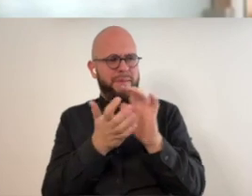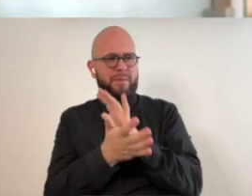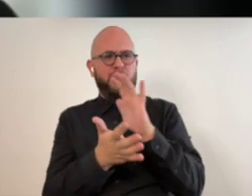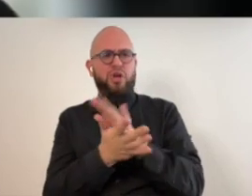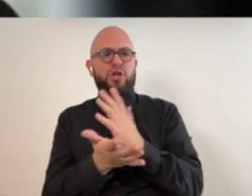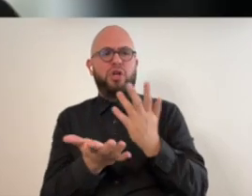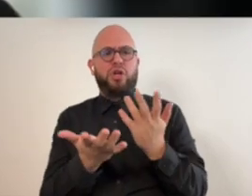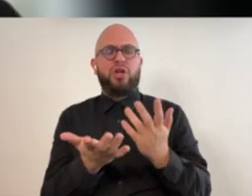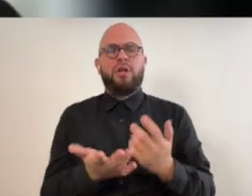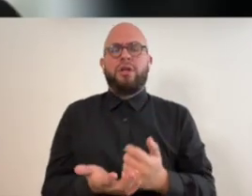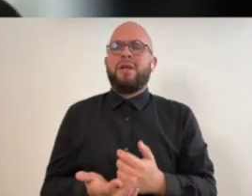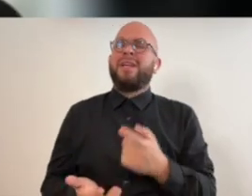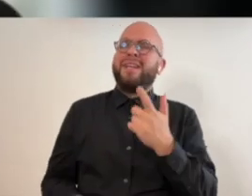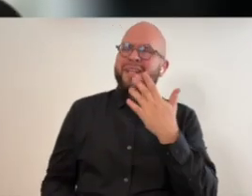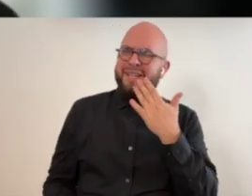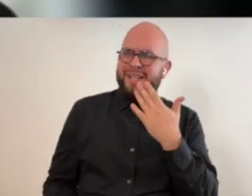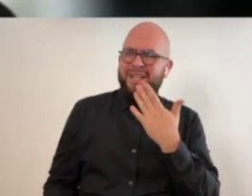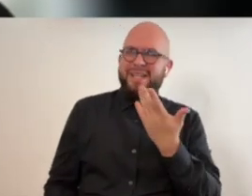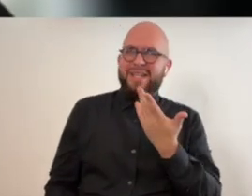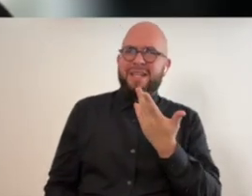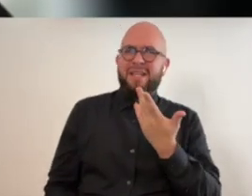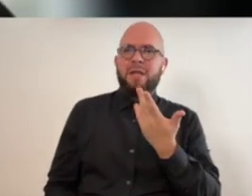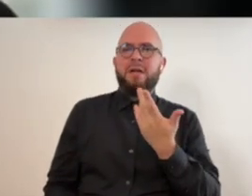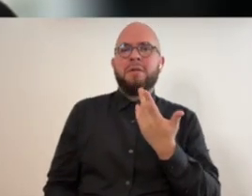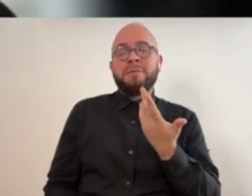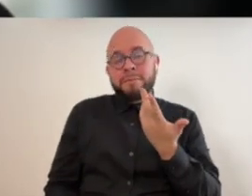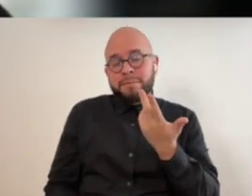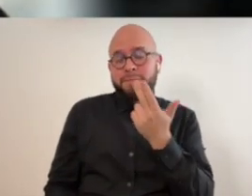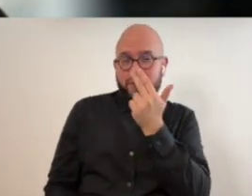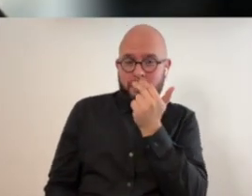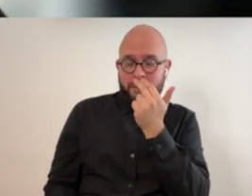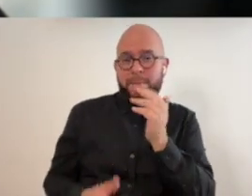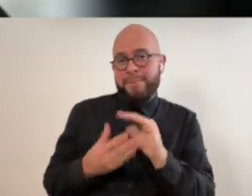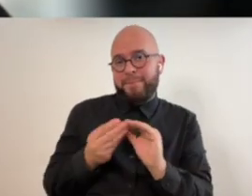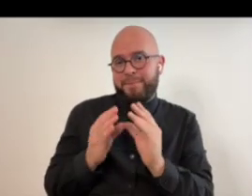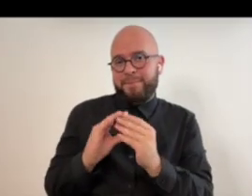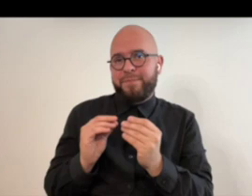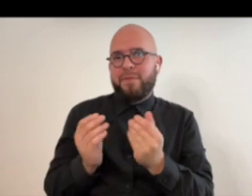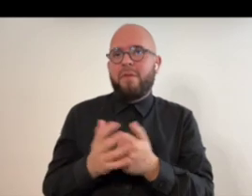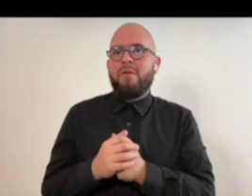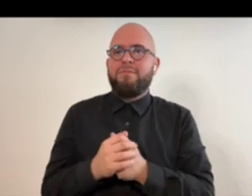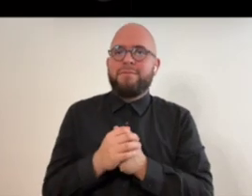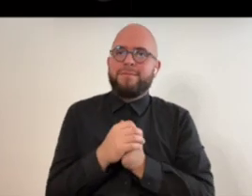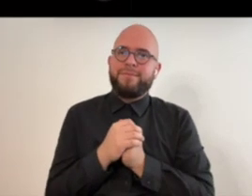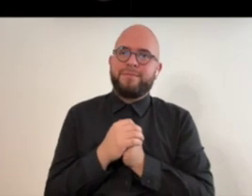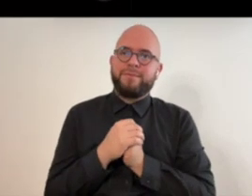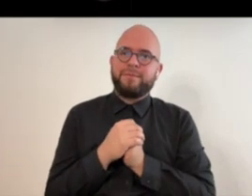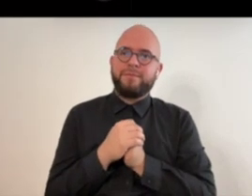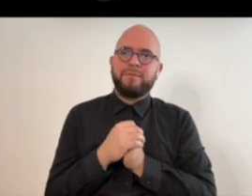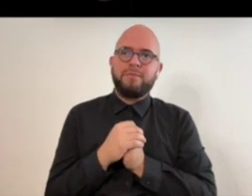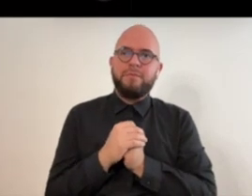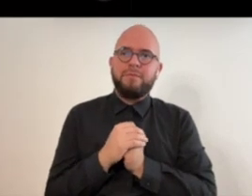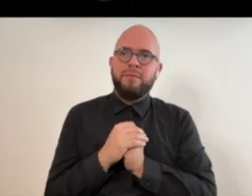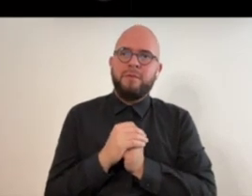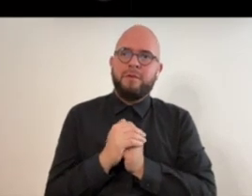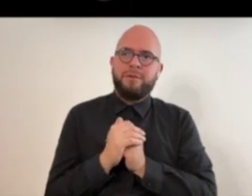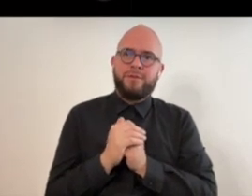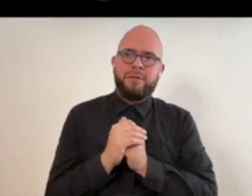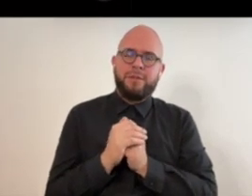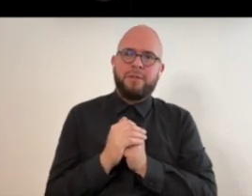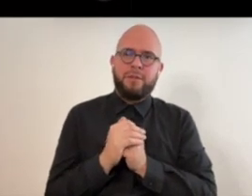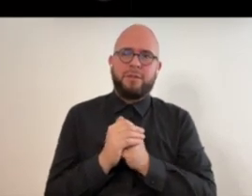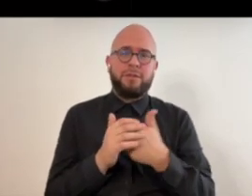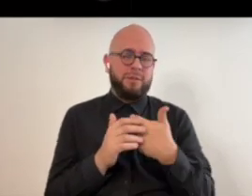You know, um, it's kind of a funny story. I was working on,